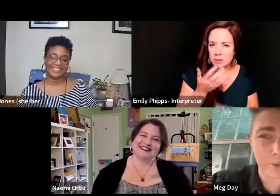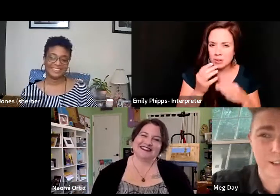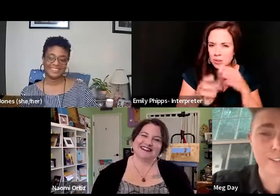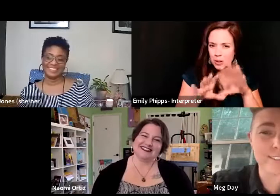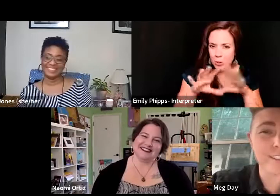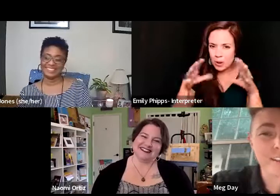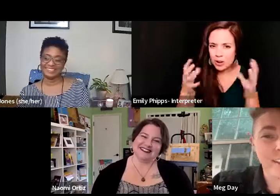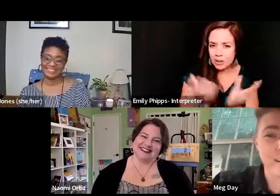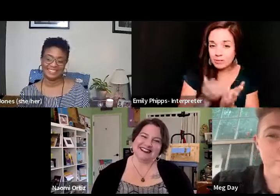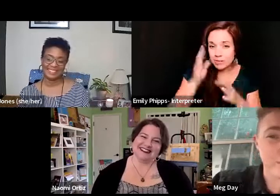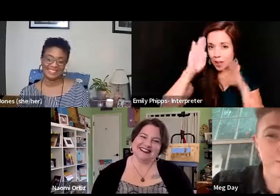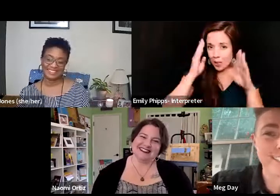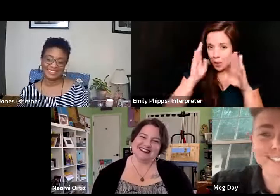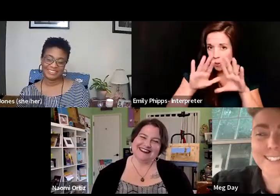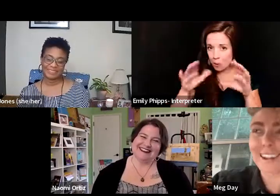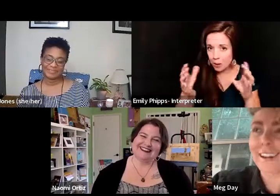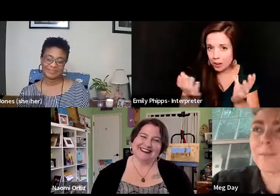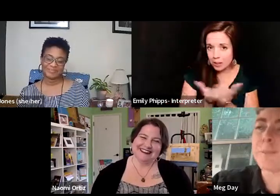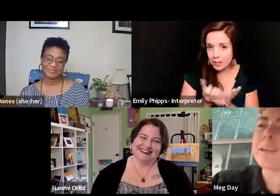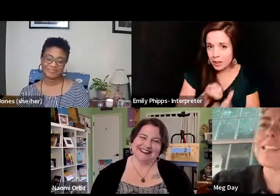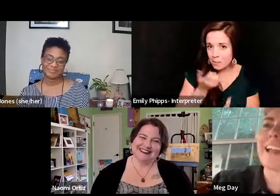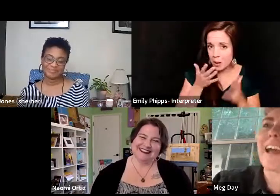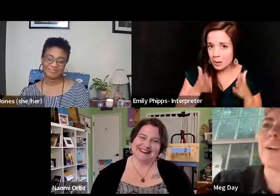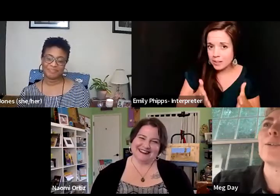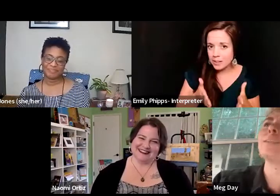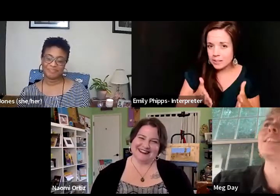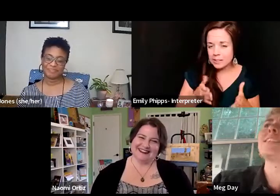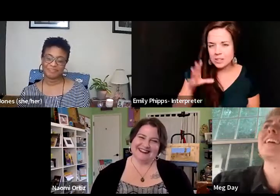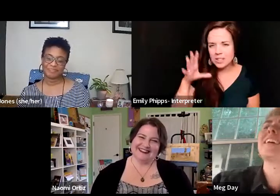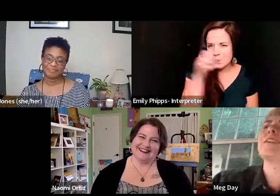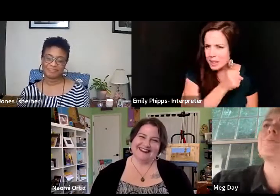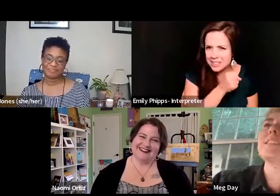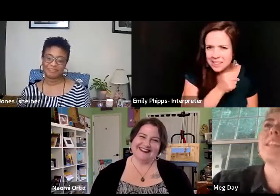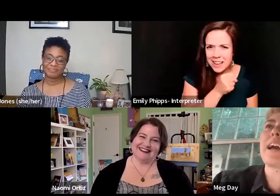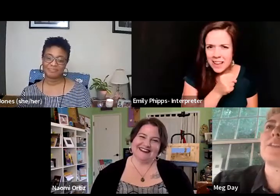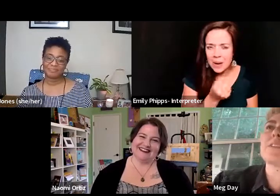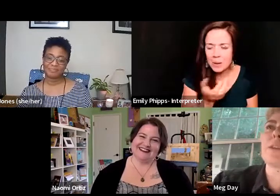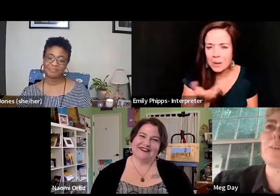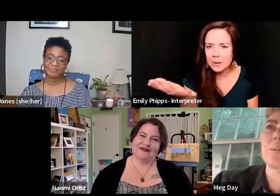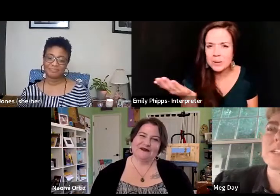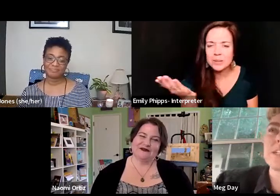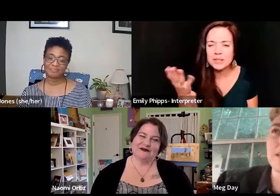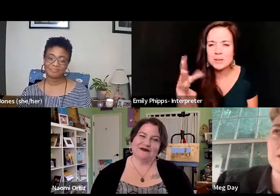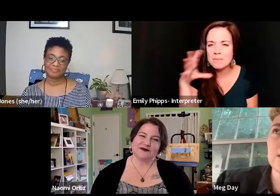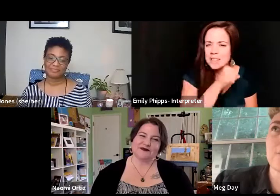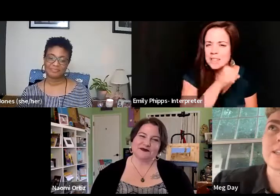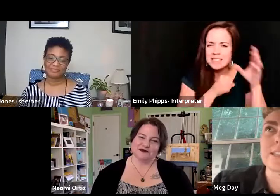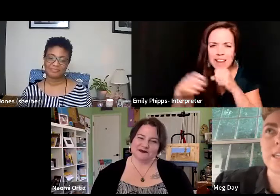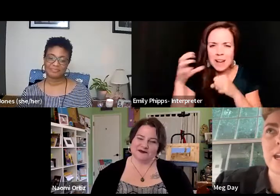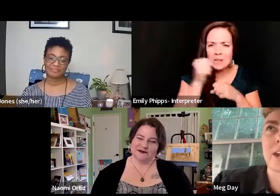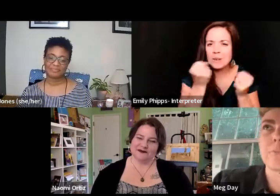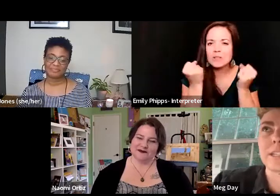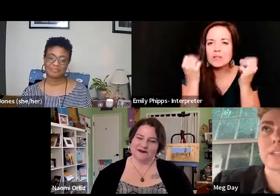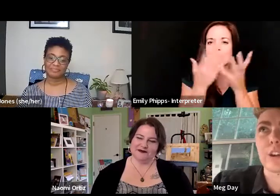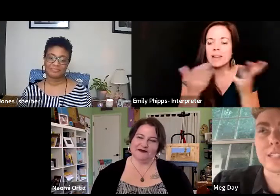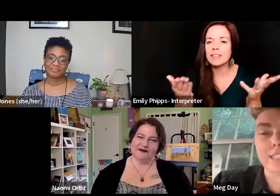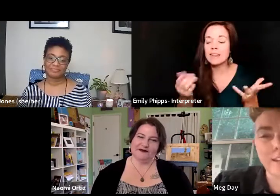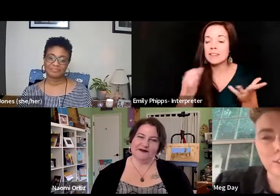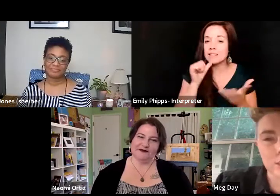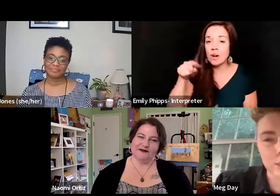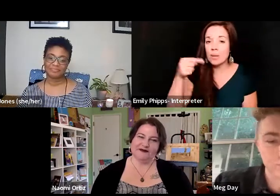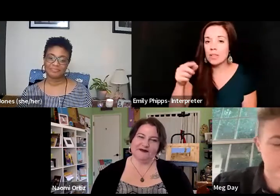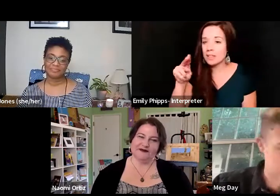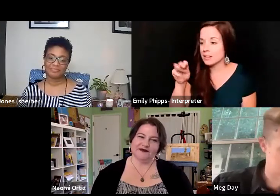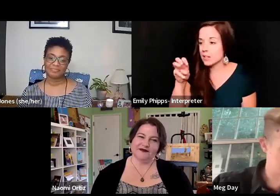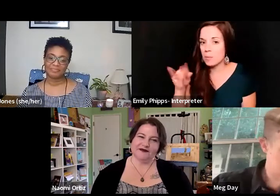hello world of poets. You're missing out. You're missing out in so many ways, not just in ways that Naomi's drawing